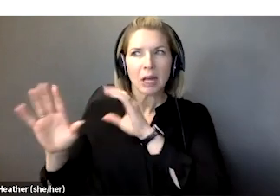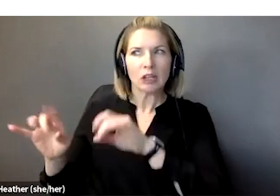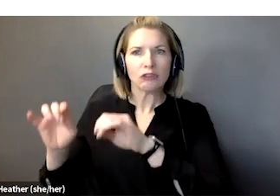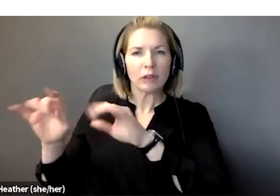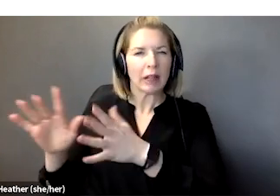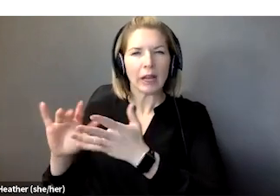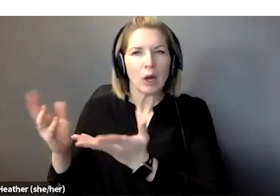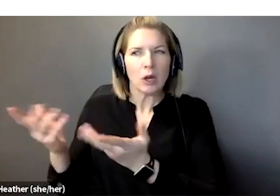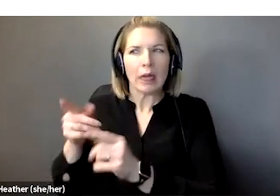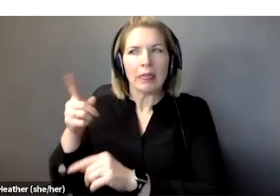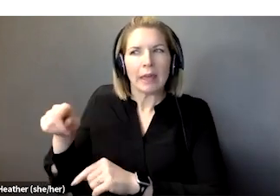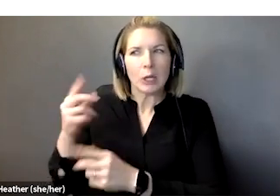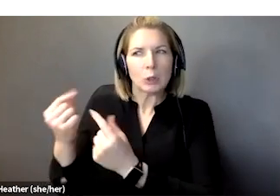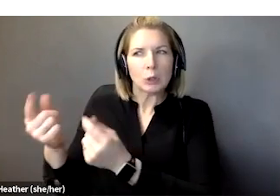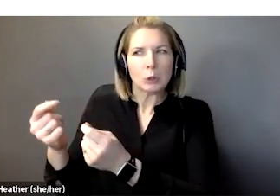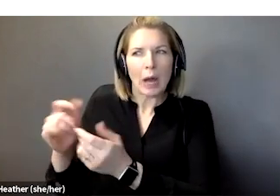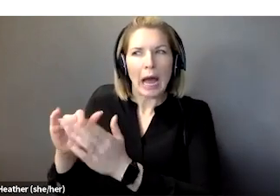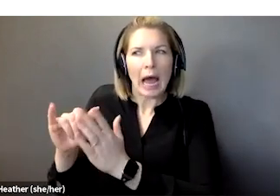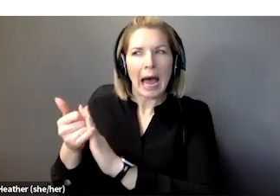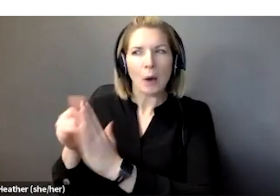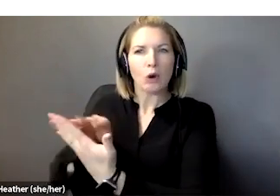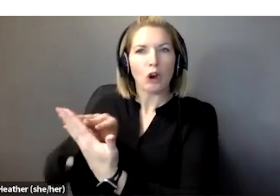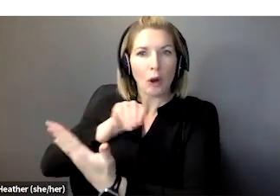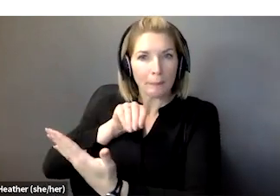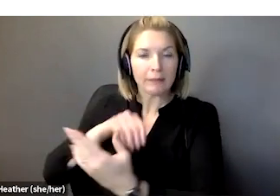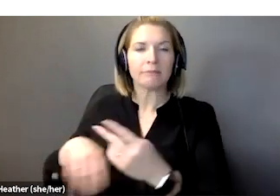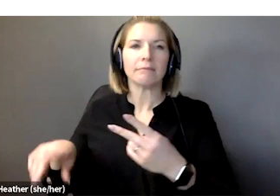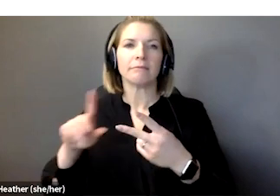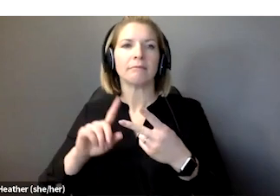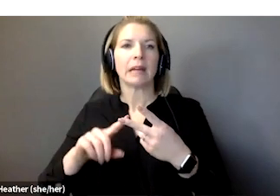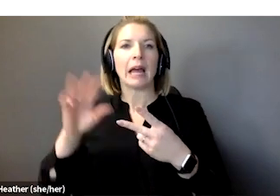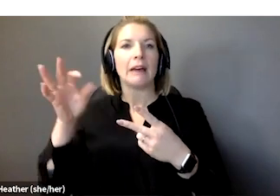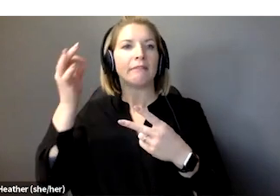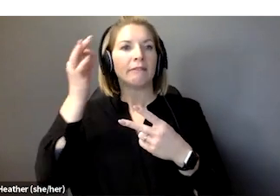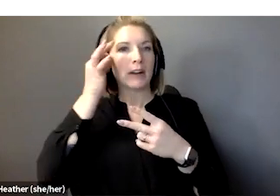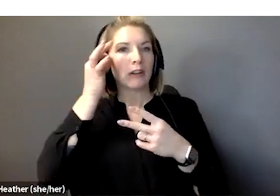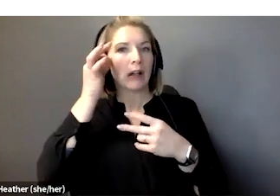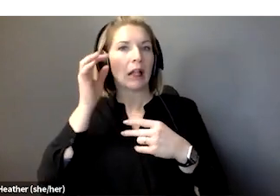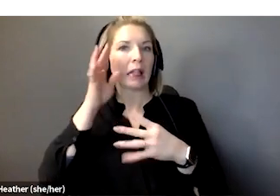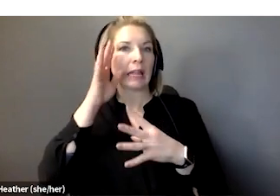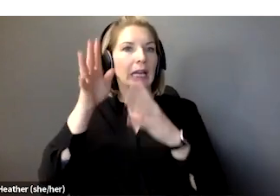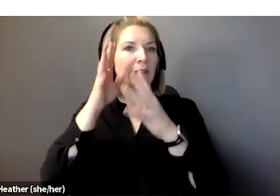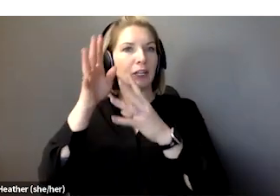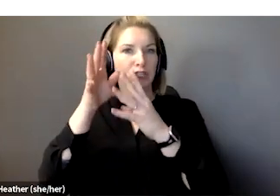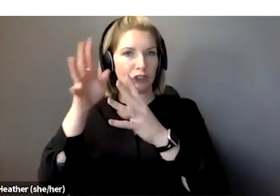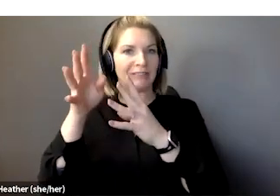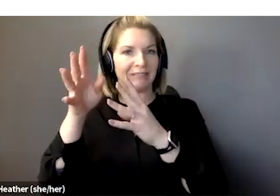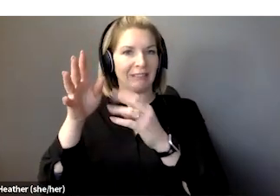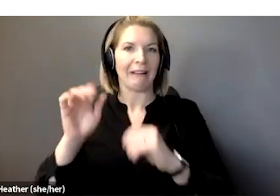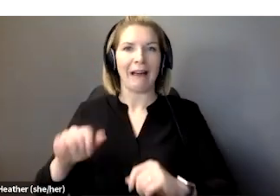in the country. So the Australian federal innovation, which had a very good name, that